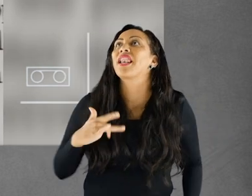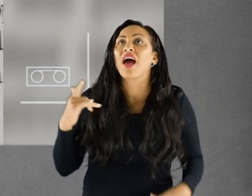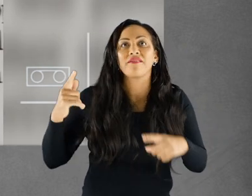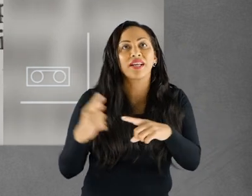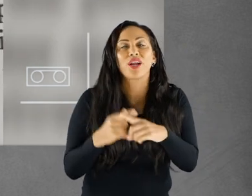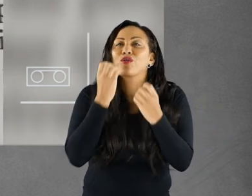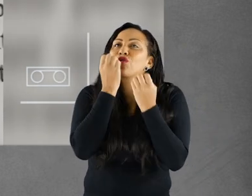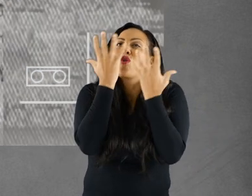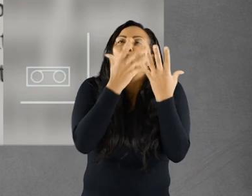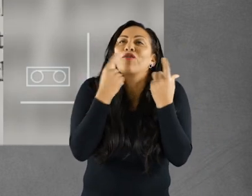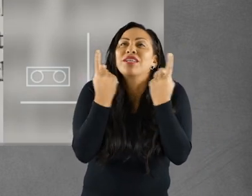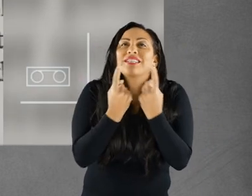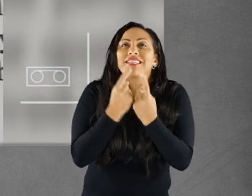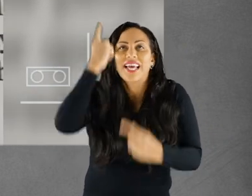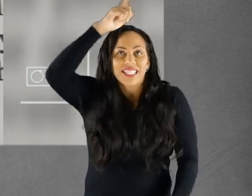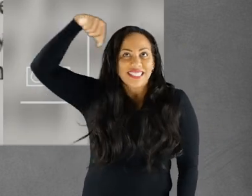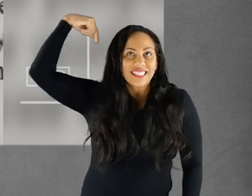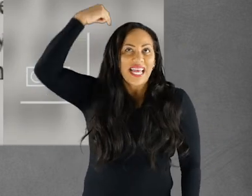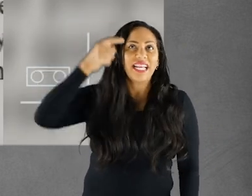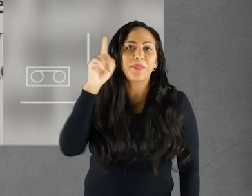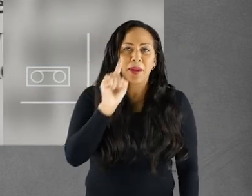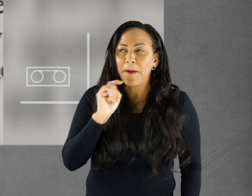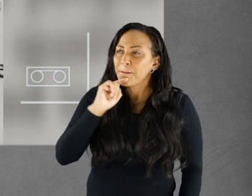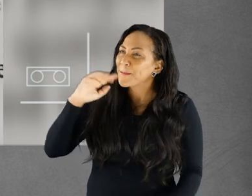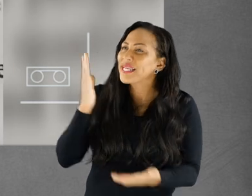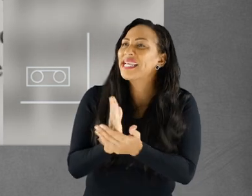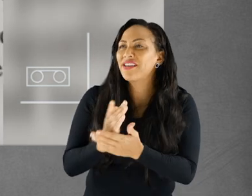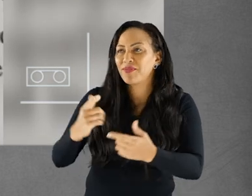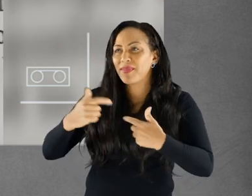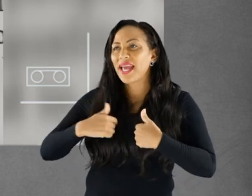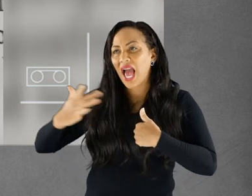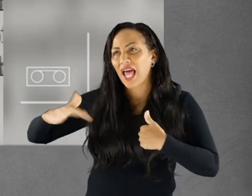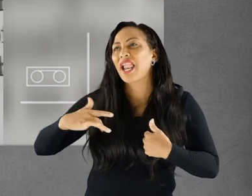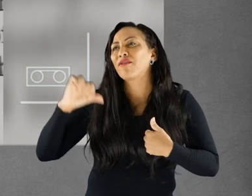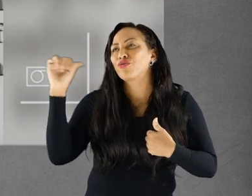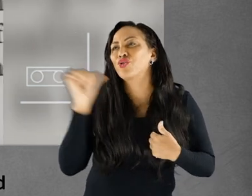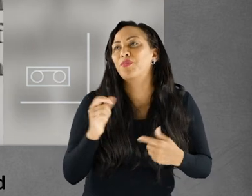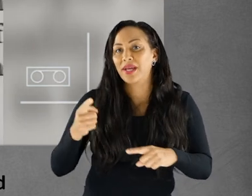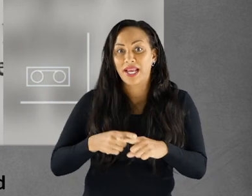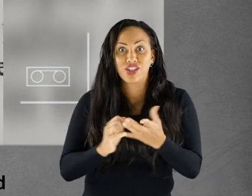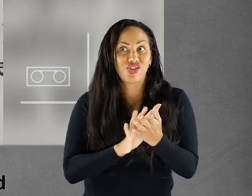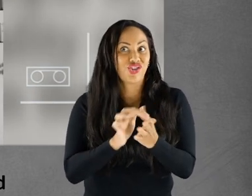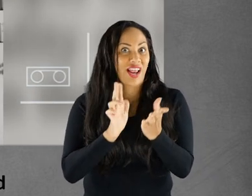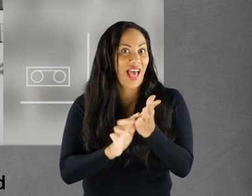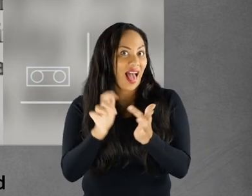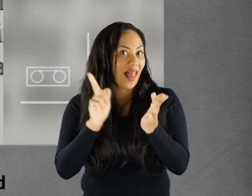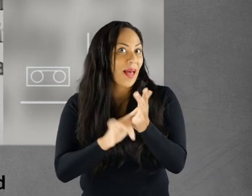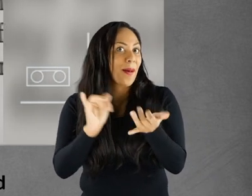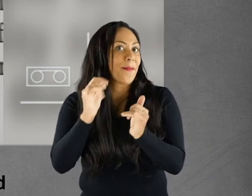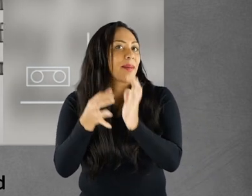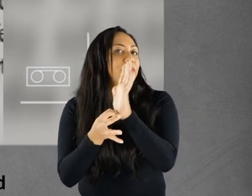full of glorious things and saintly people. Believe me, our life is meant to be in England. Just think your Chenille